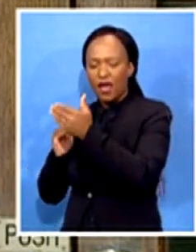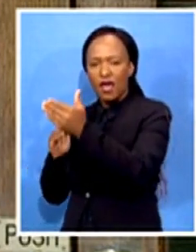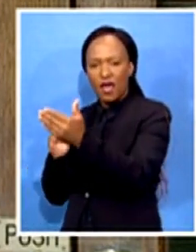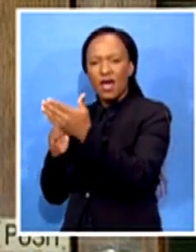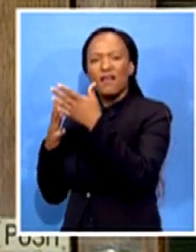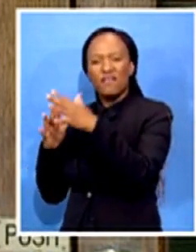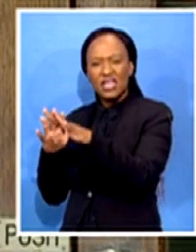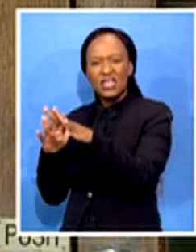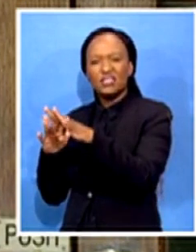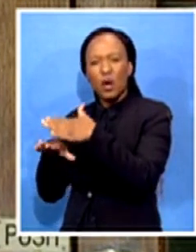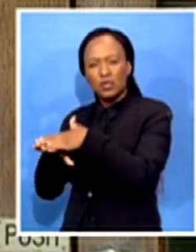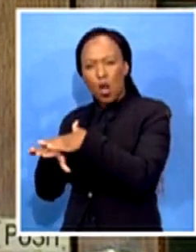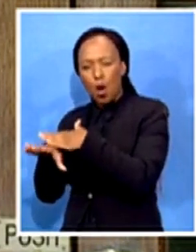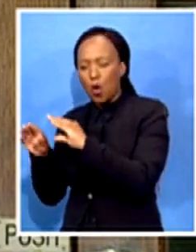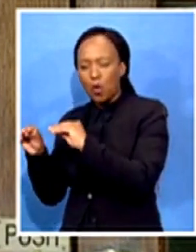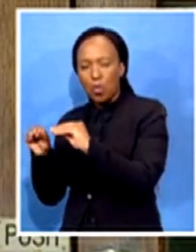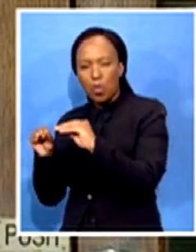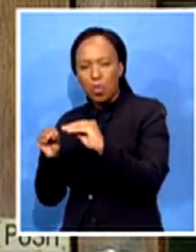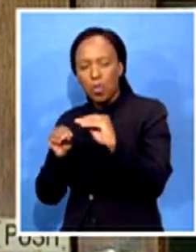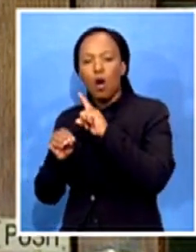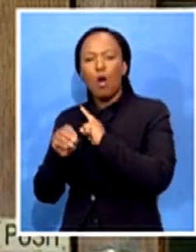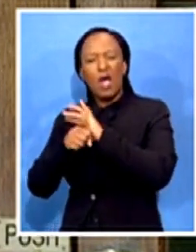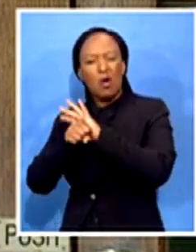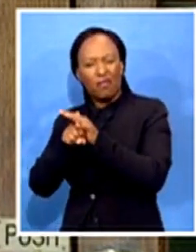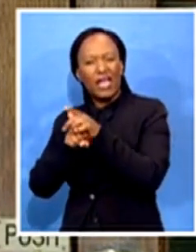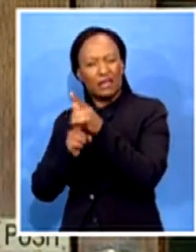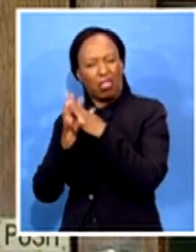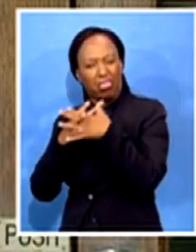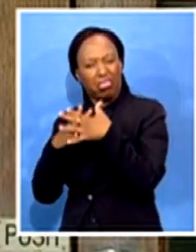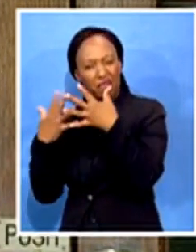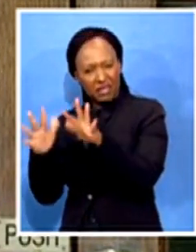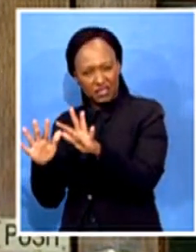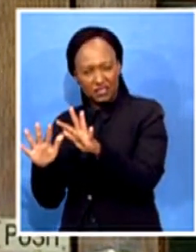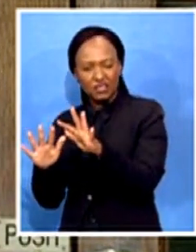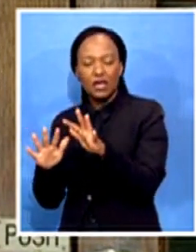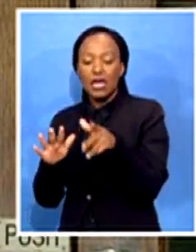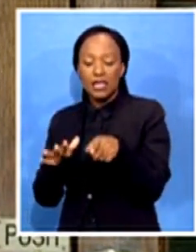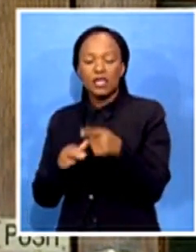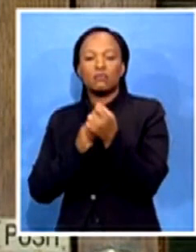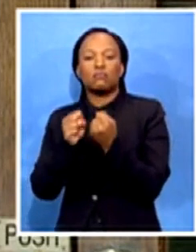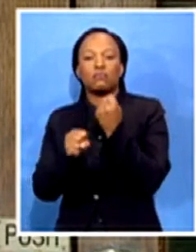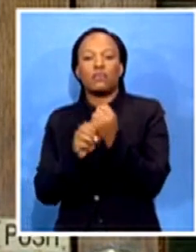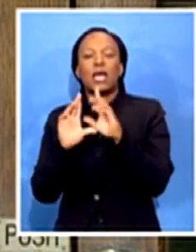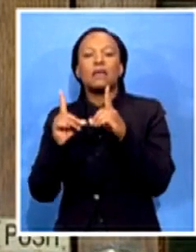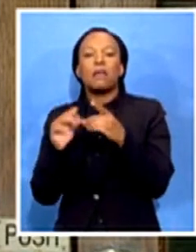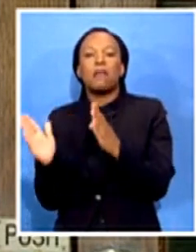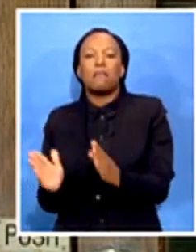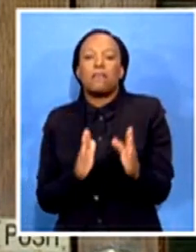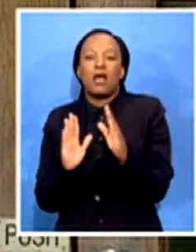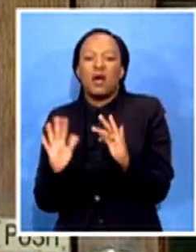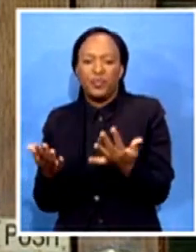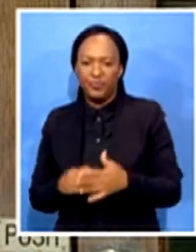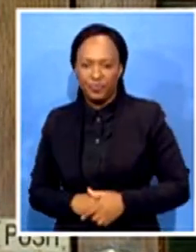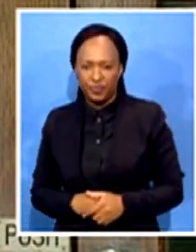department for this year? This is the same thing that we remember last day. We were using various term tabling